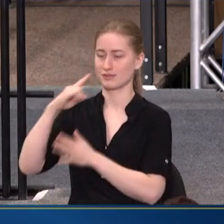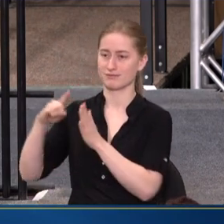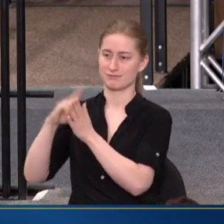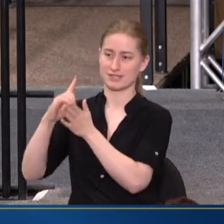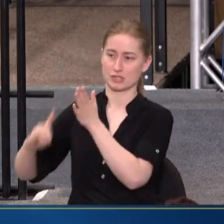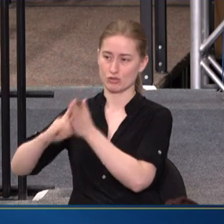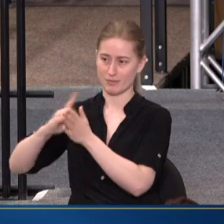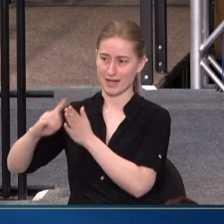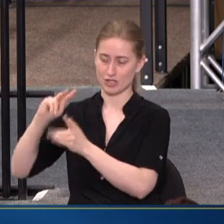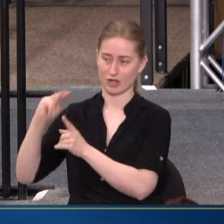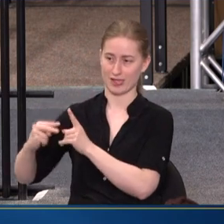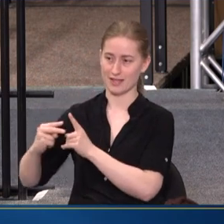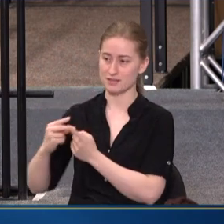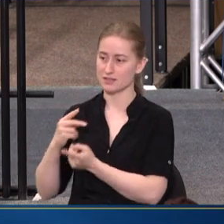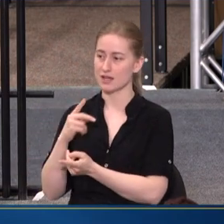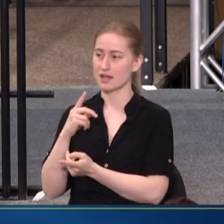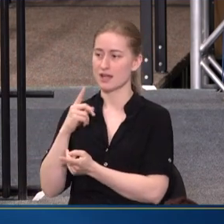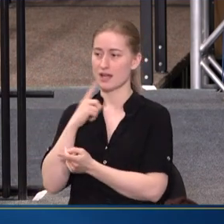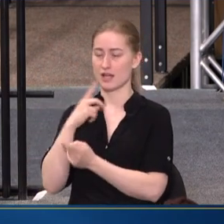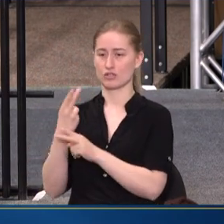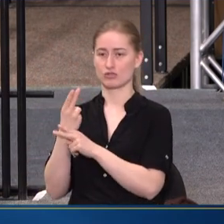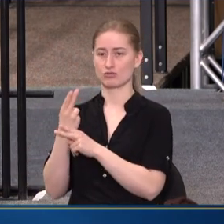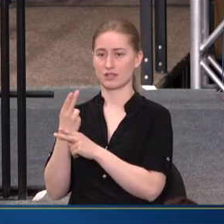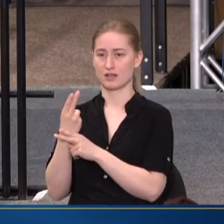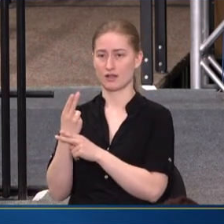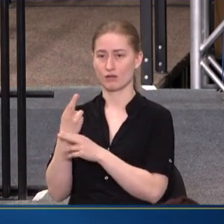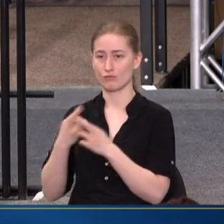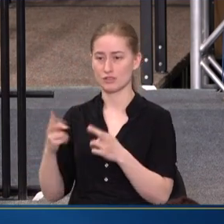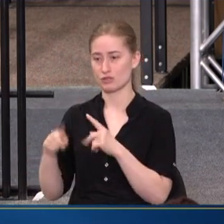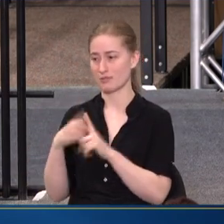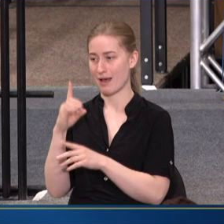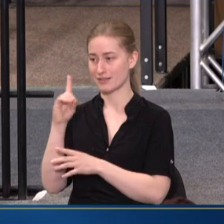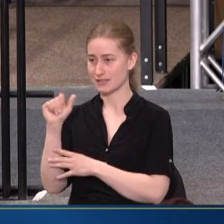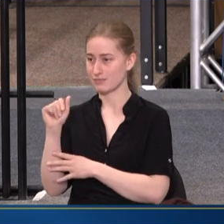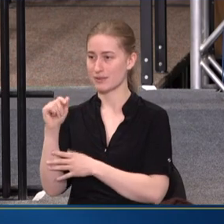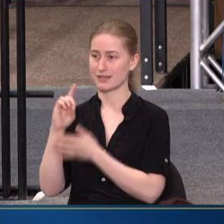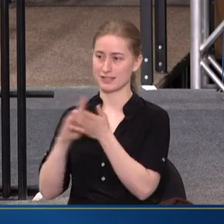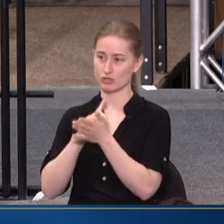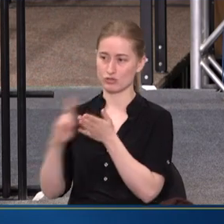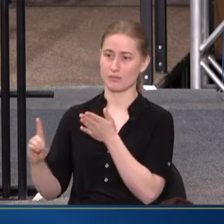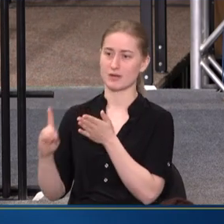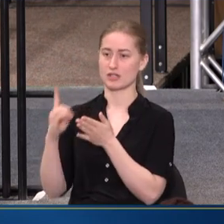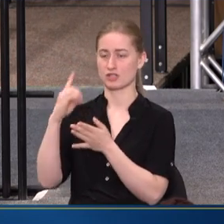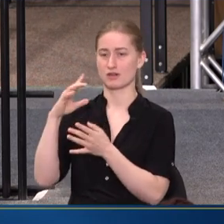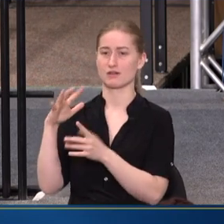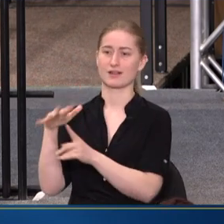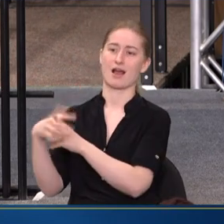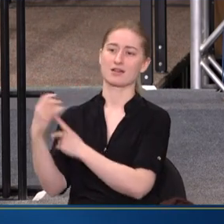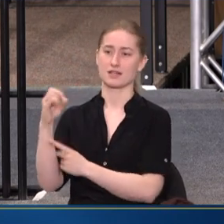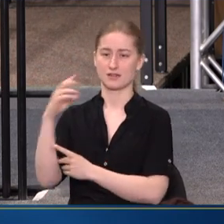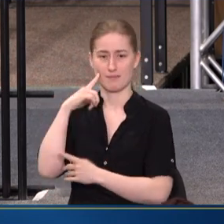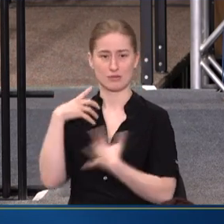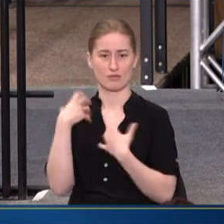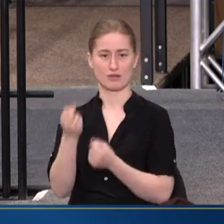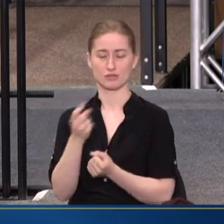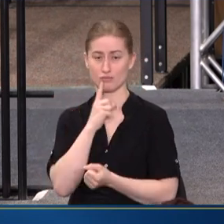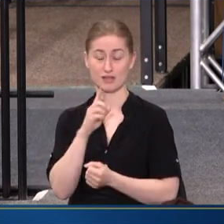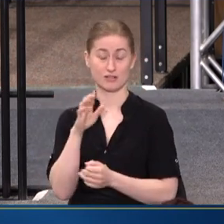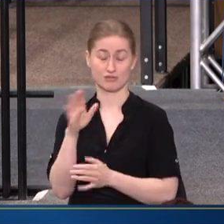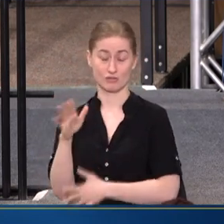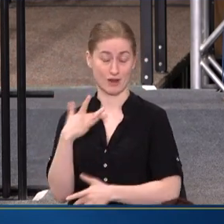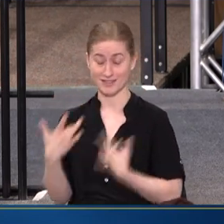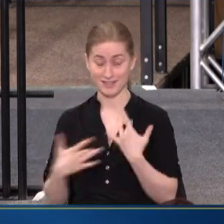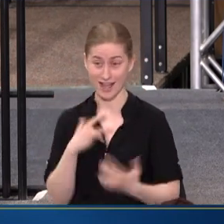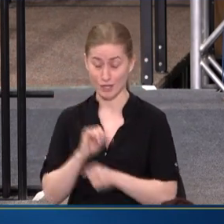AND RELEASING RESOURCES ABOUT DISABILITY DISCRIMINATION IN THE CONTEXT OF MENTAL HEALTH. SO JUST REALLY TREMENDOUSLY